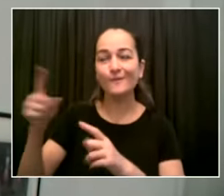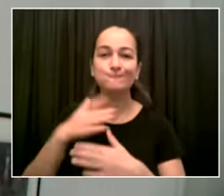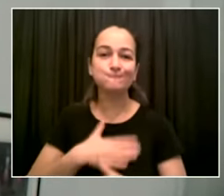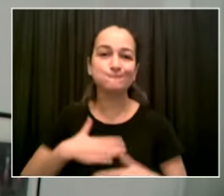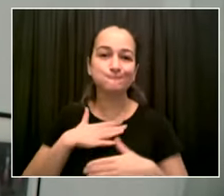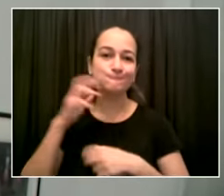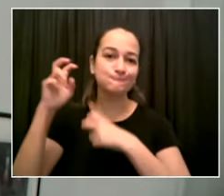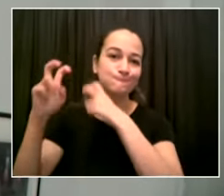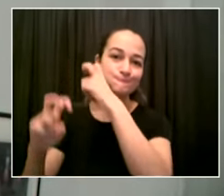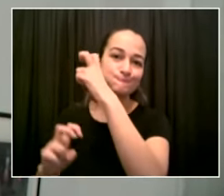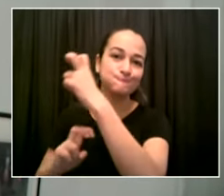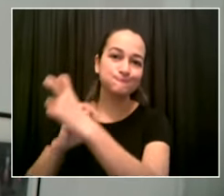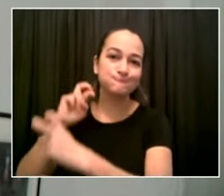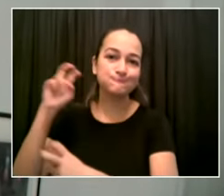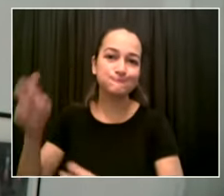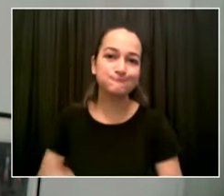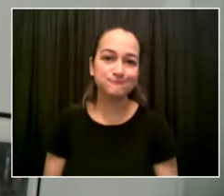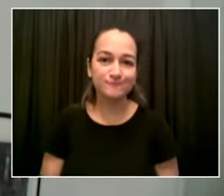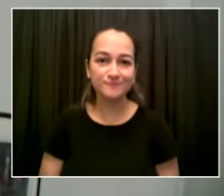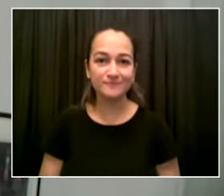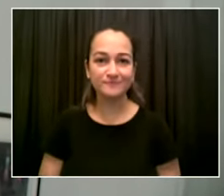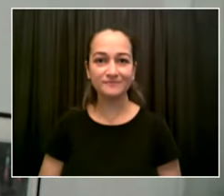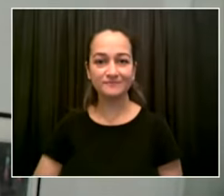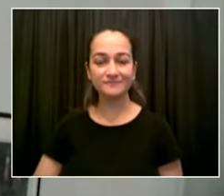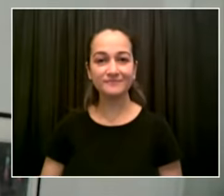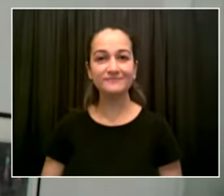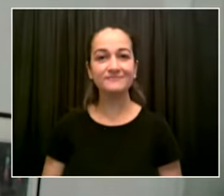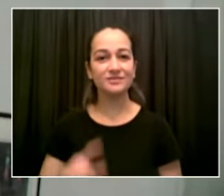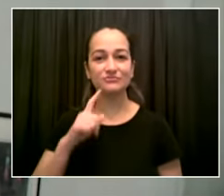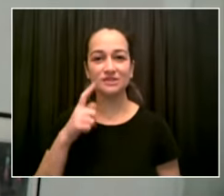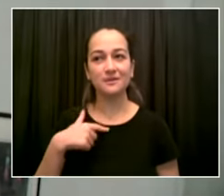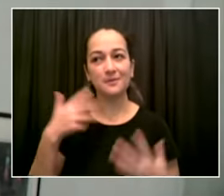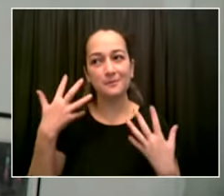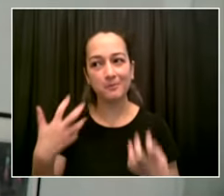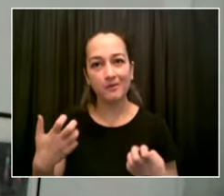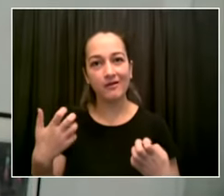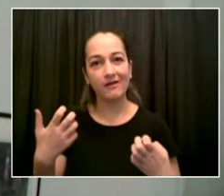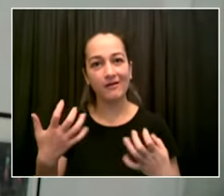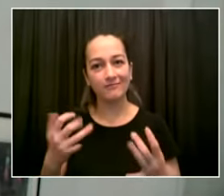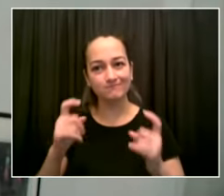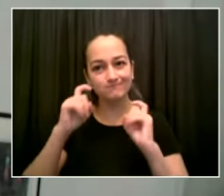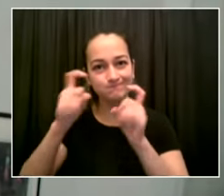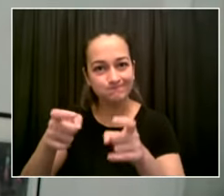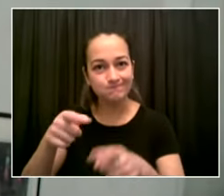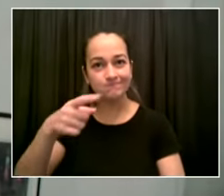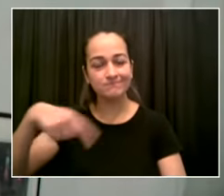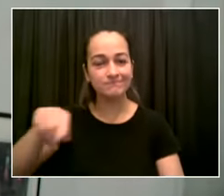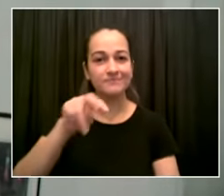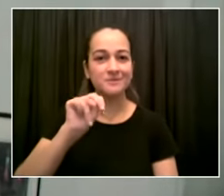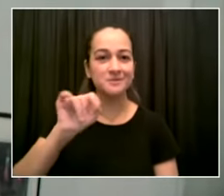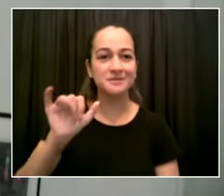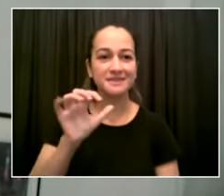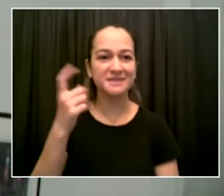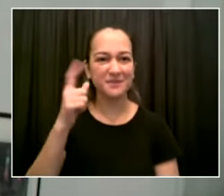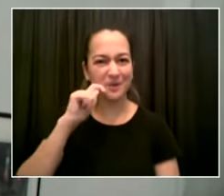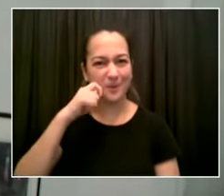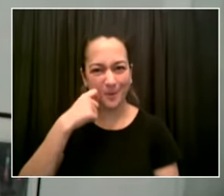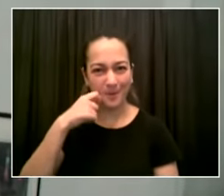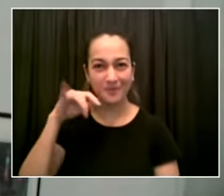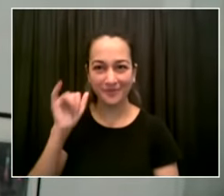it will bring us all an incredible new way to enjoy time square from a completely new vantage point